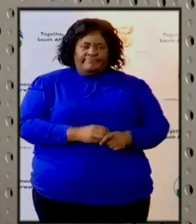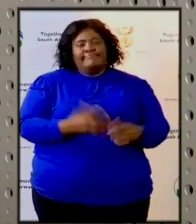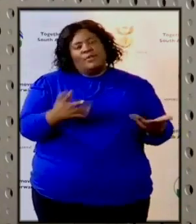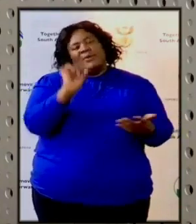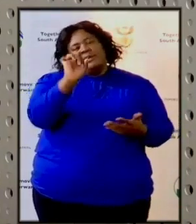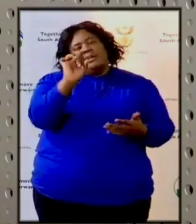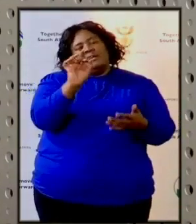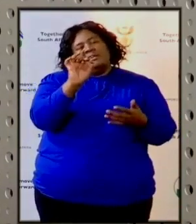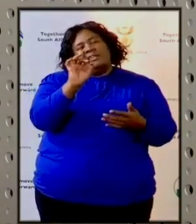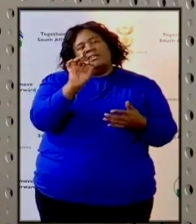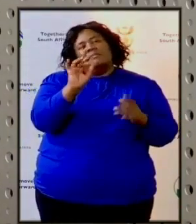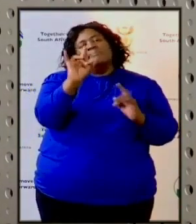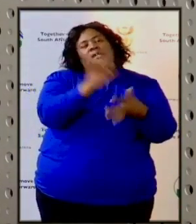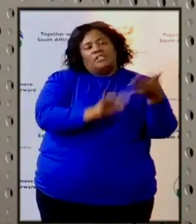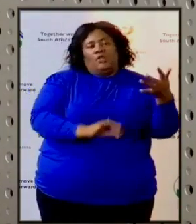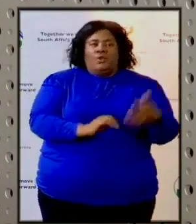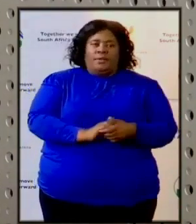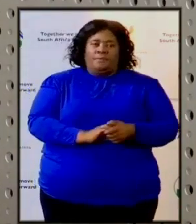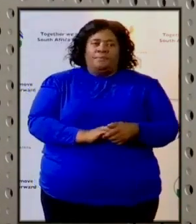about tobacco.